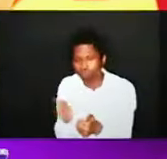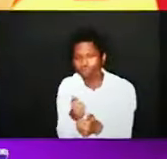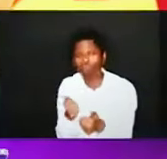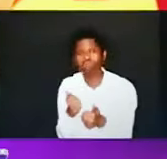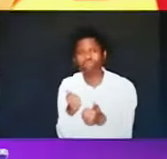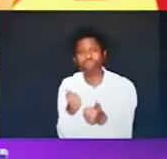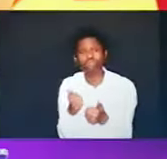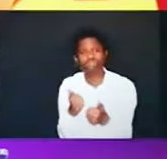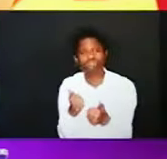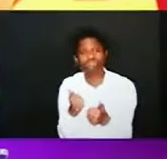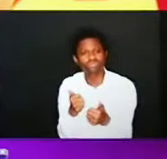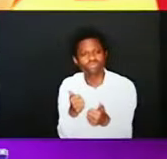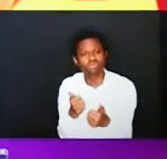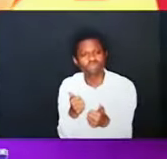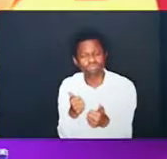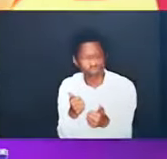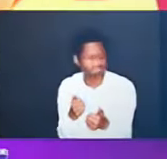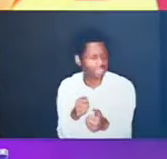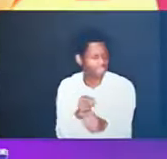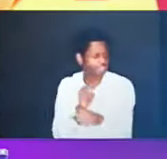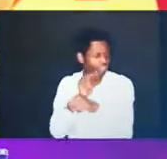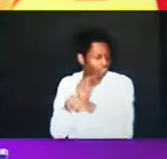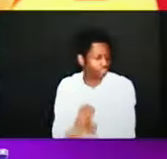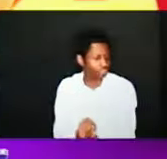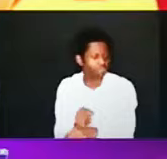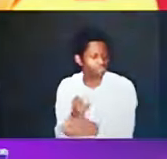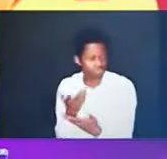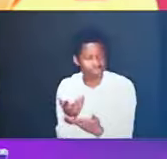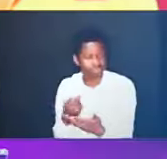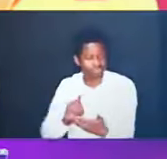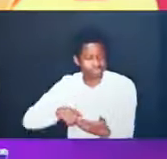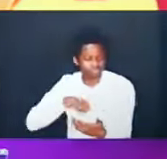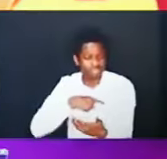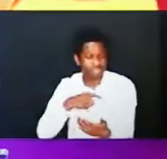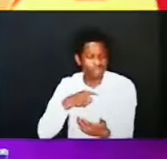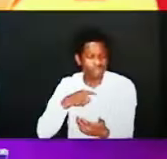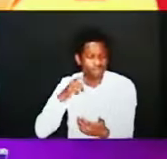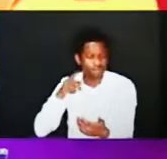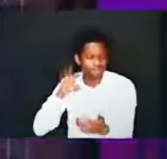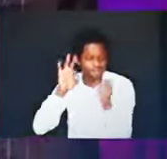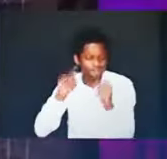Jews were by nature deserving of wrath